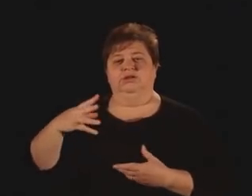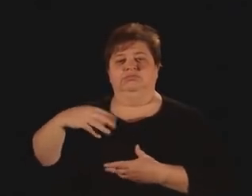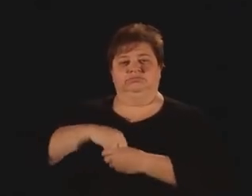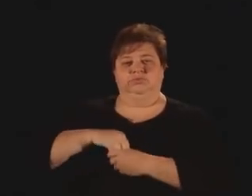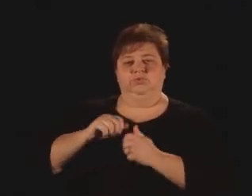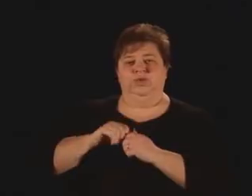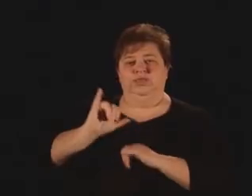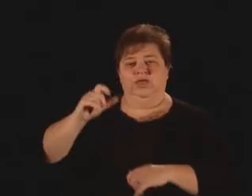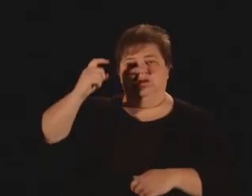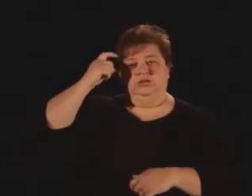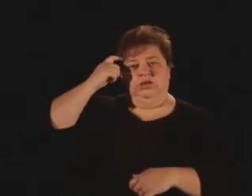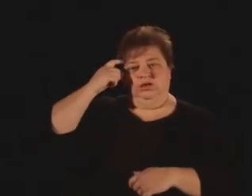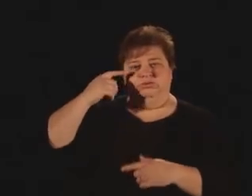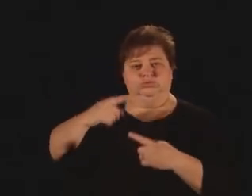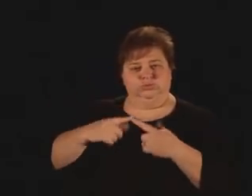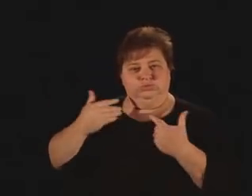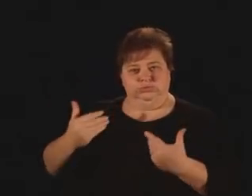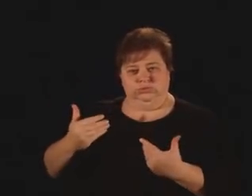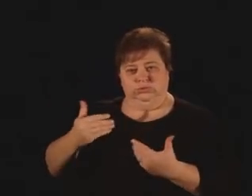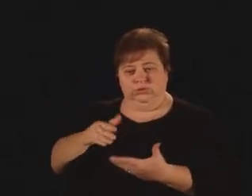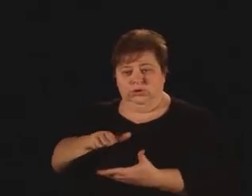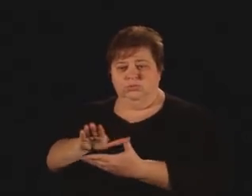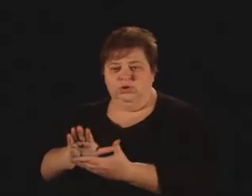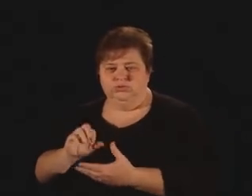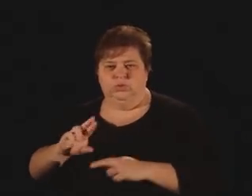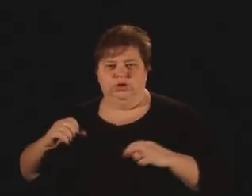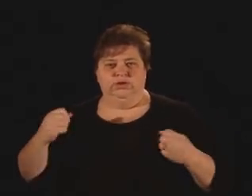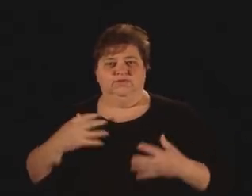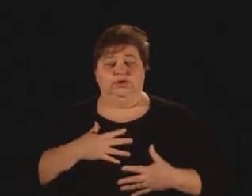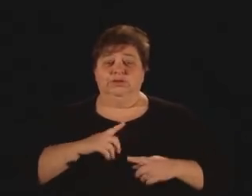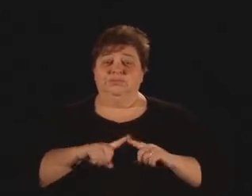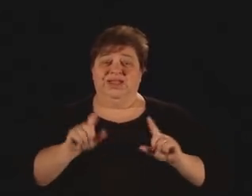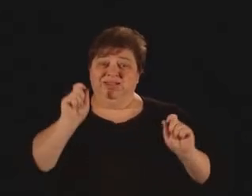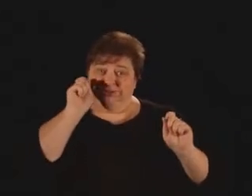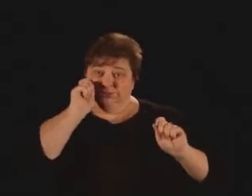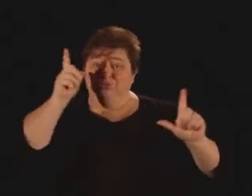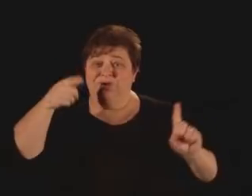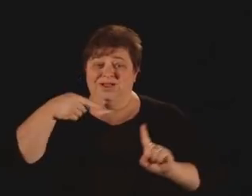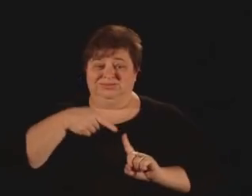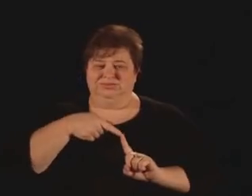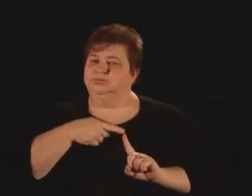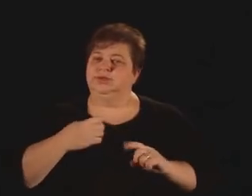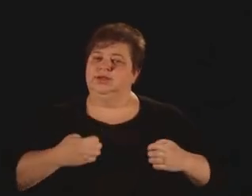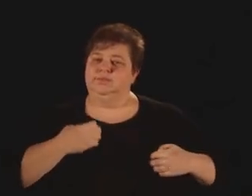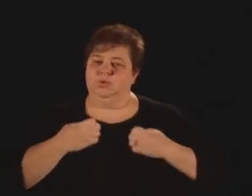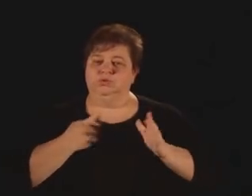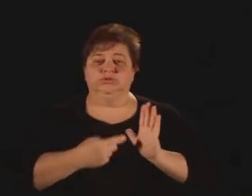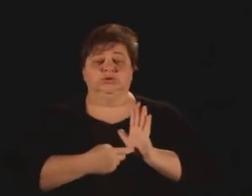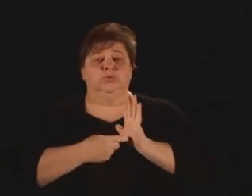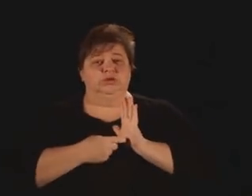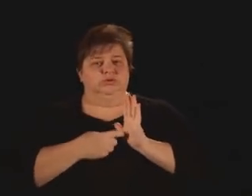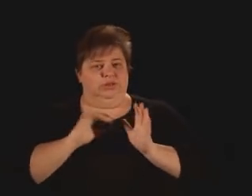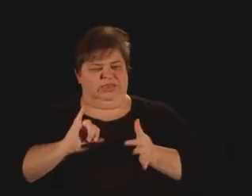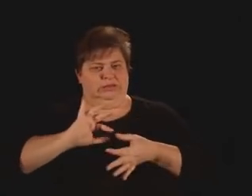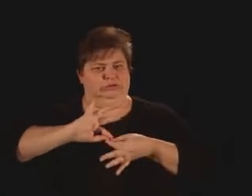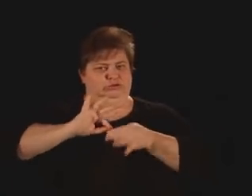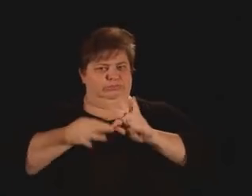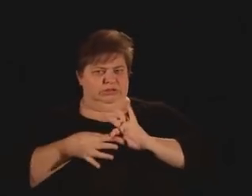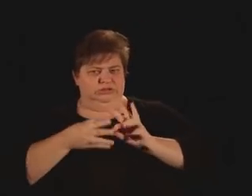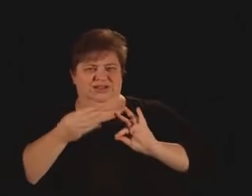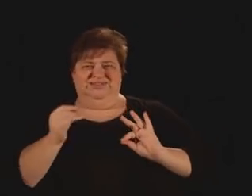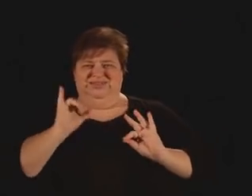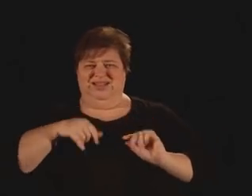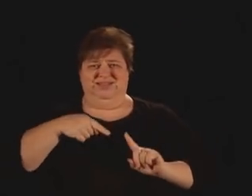signals to approach or avoid. Yet surprise is the only emotion that requires an interpretation.